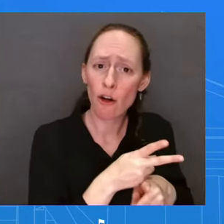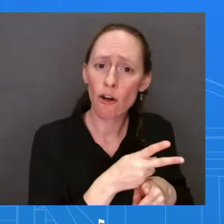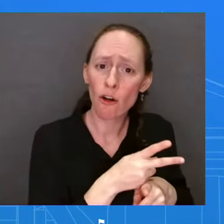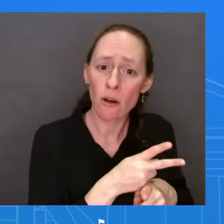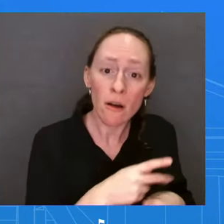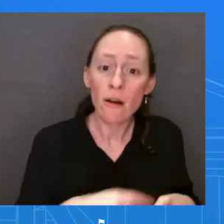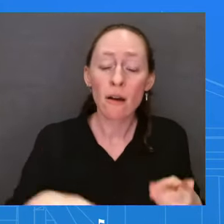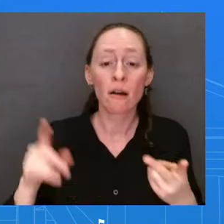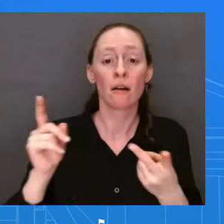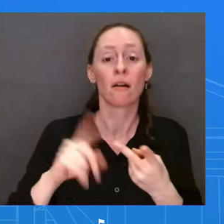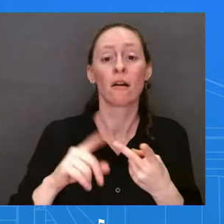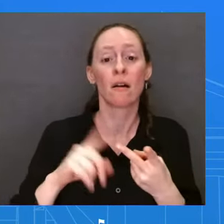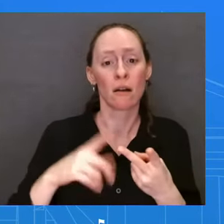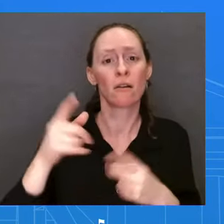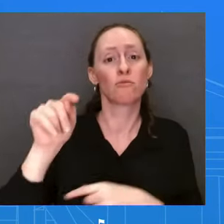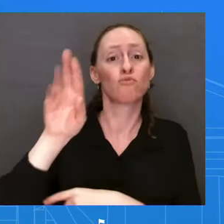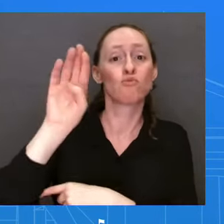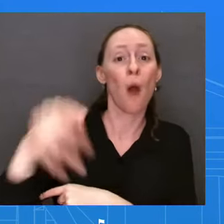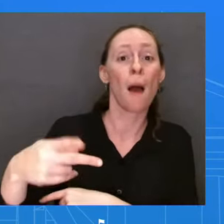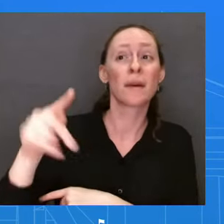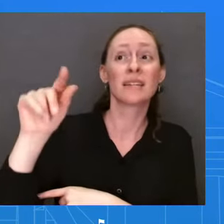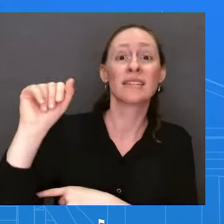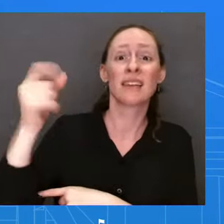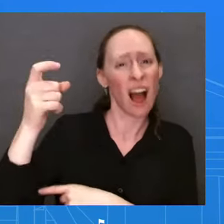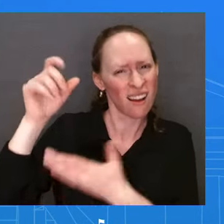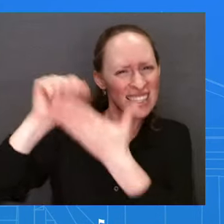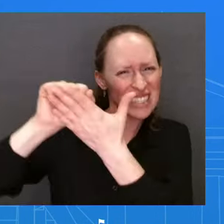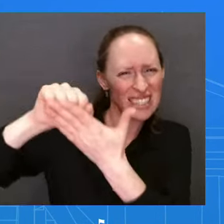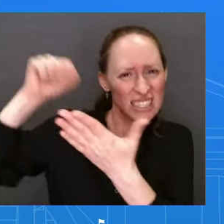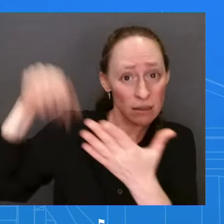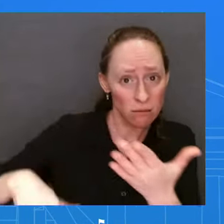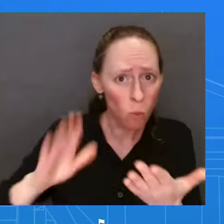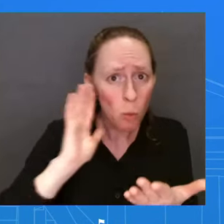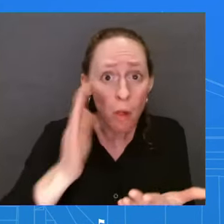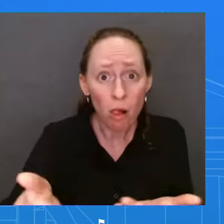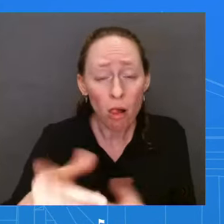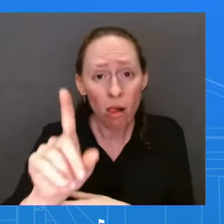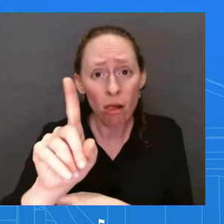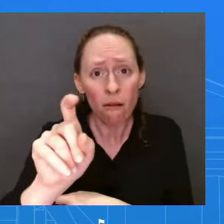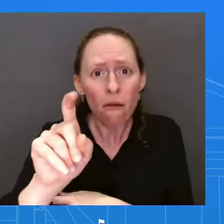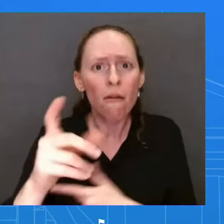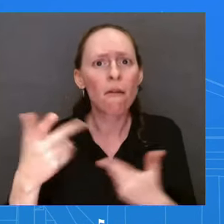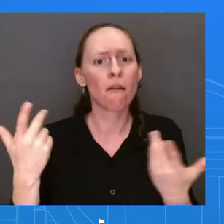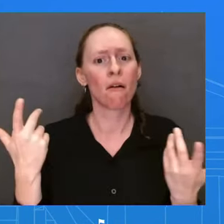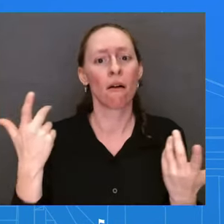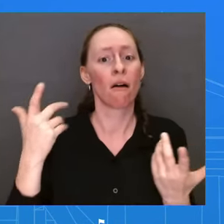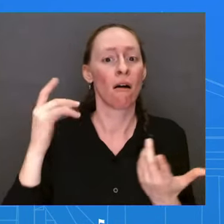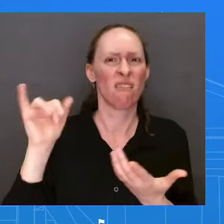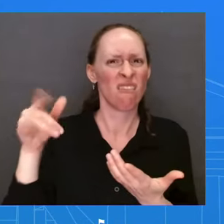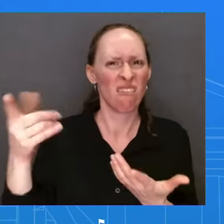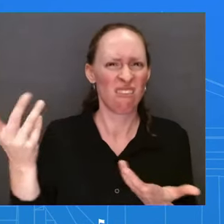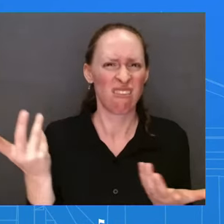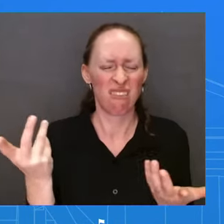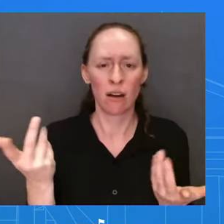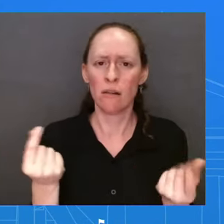point does the president have to pivot to be talking about specific proposals for new things that he wants to do in a